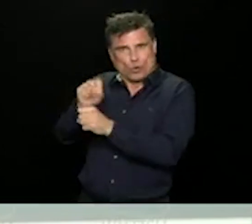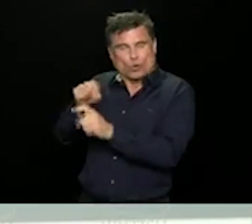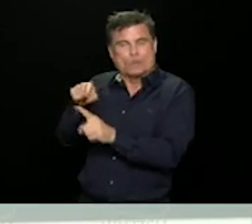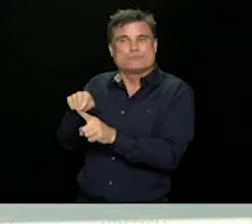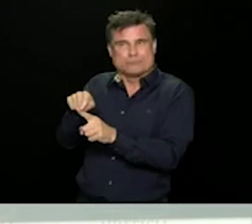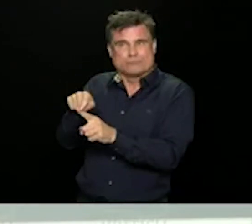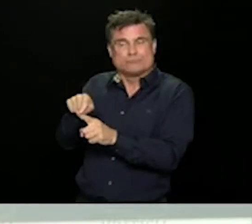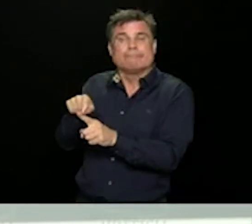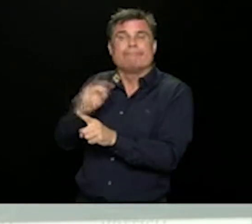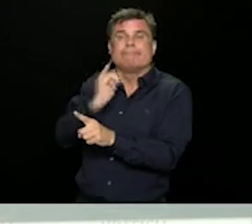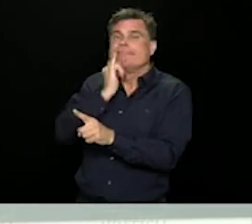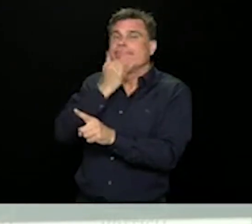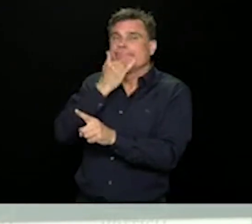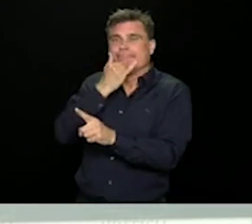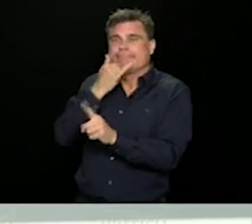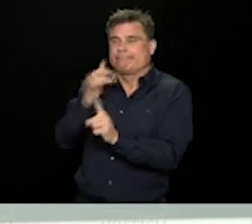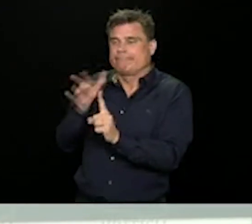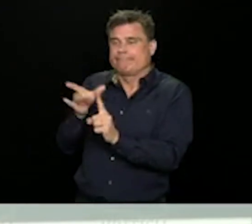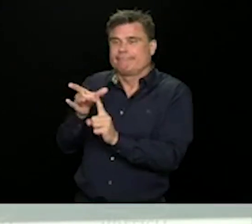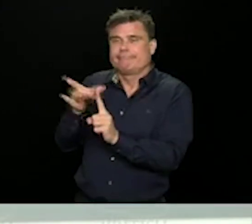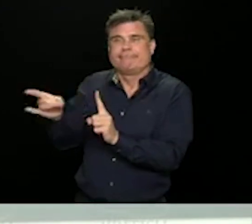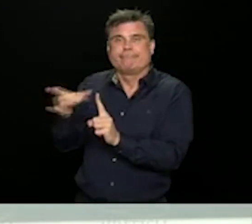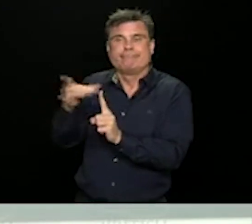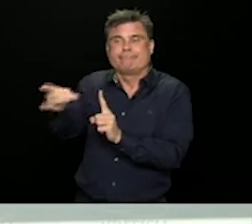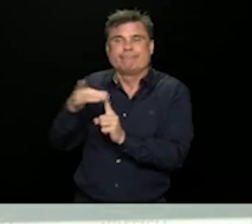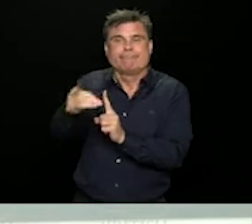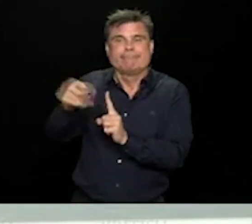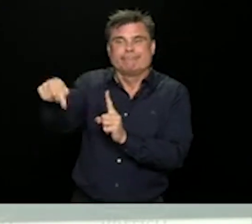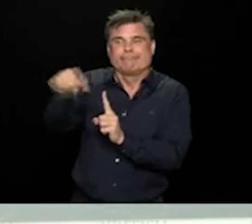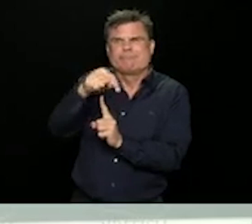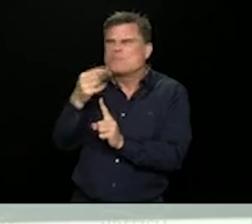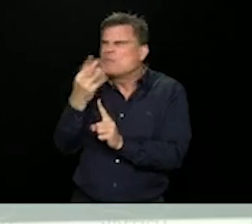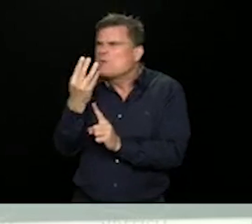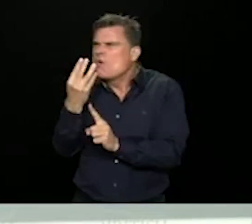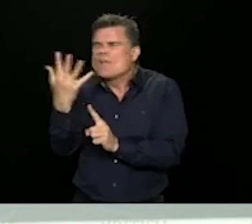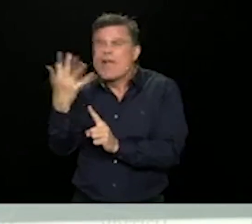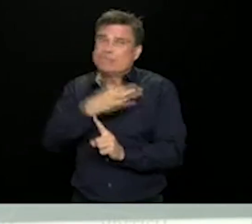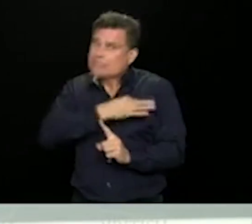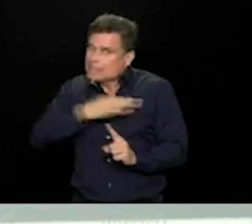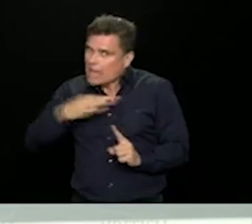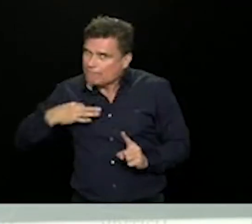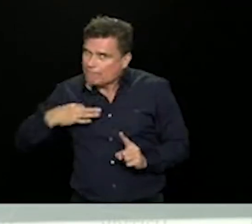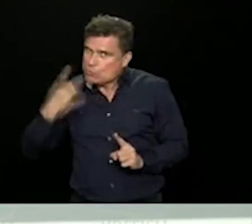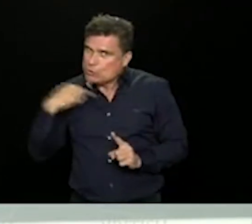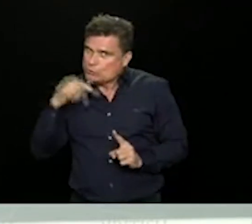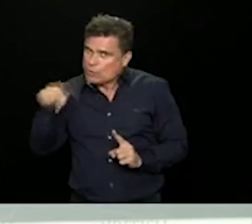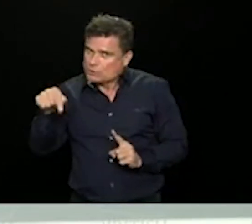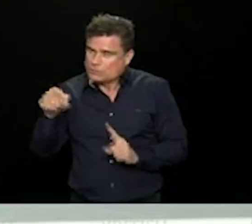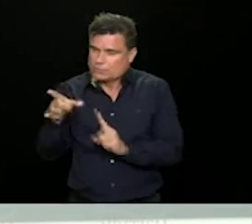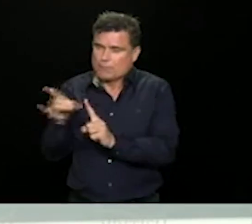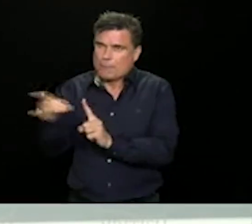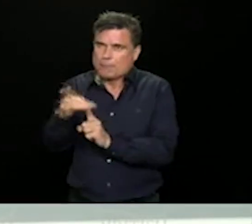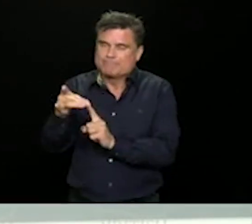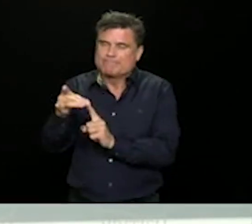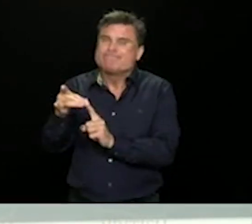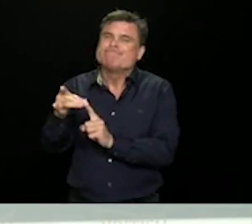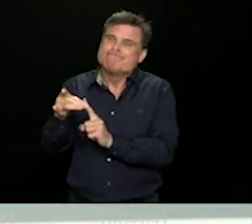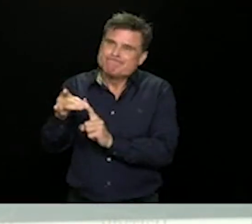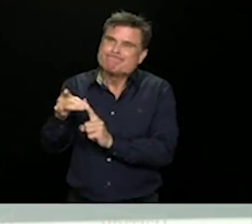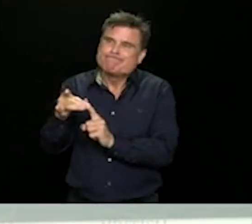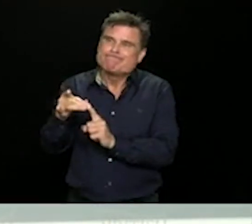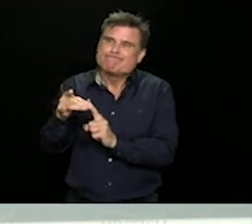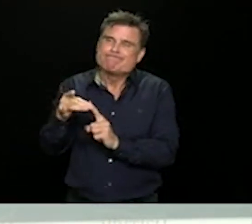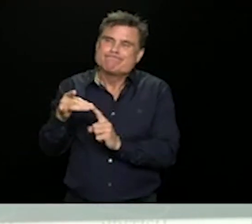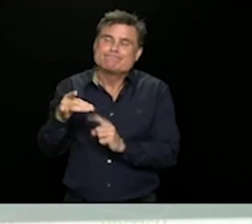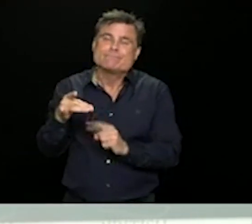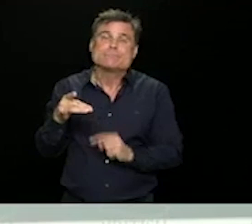not, the situation is similar to what we've seen in other places where somebody doesn't recognize that they have